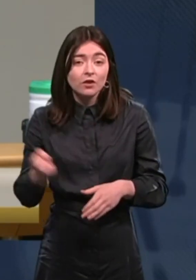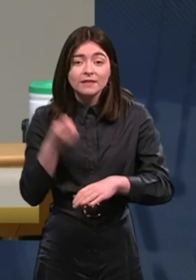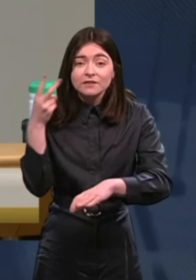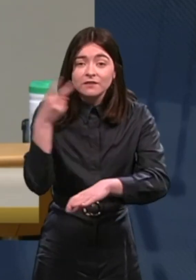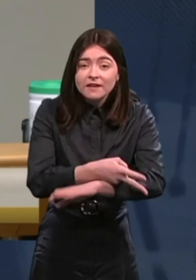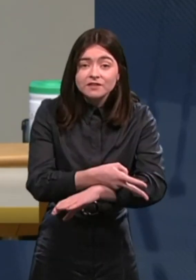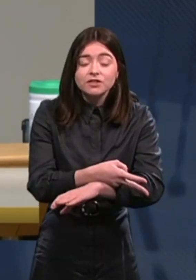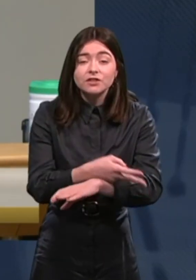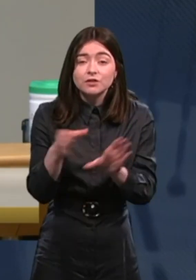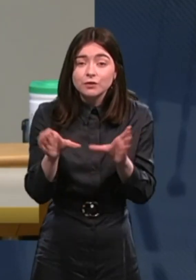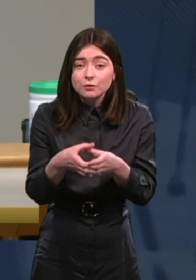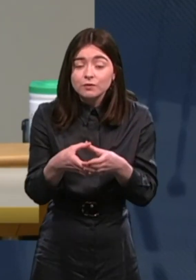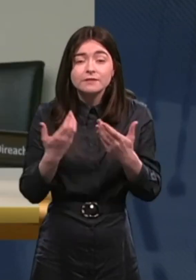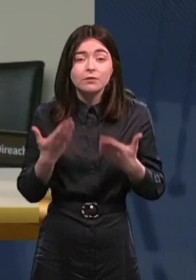unit or in access and inclusion.